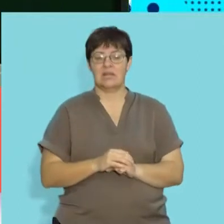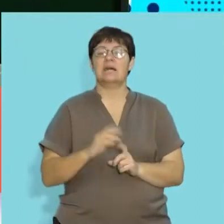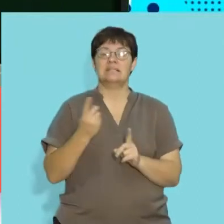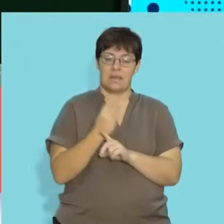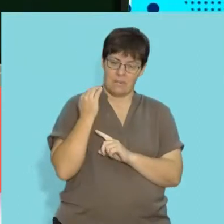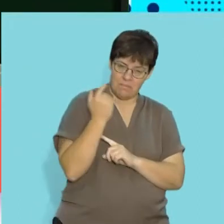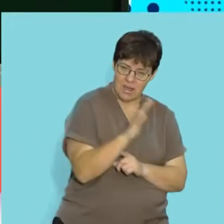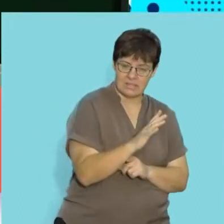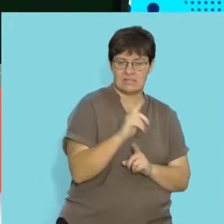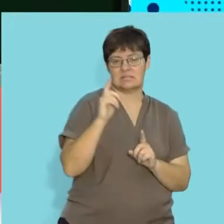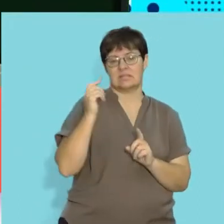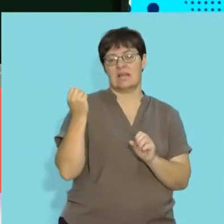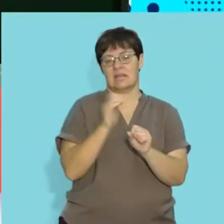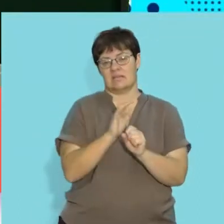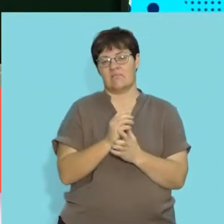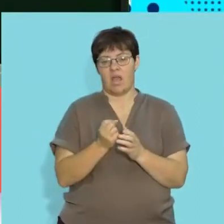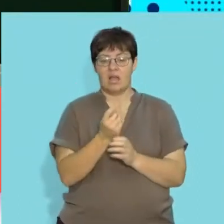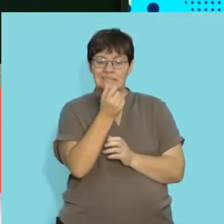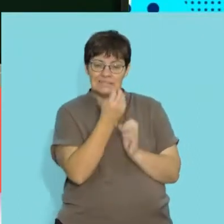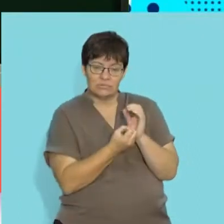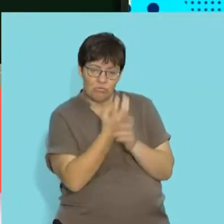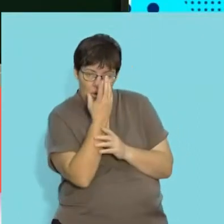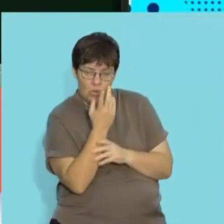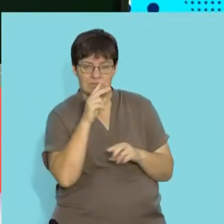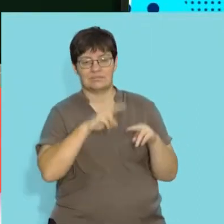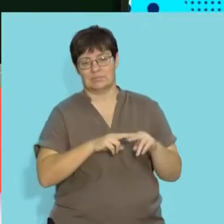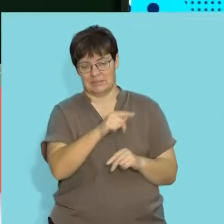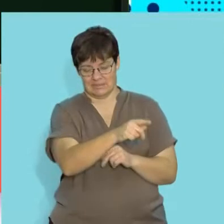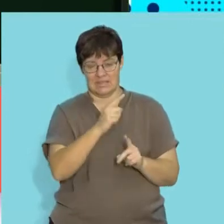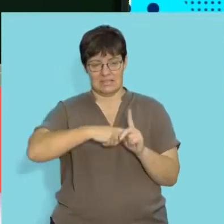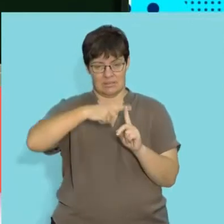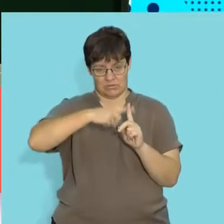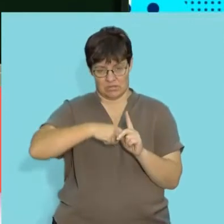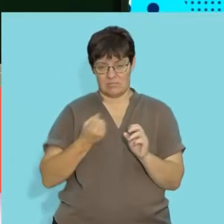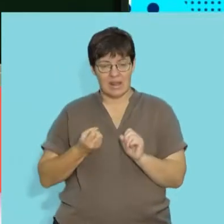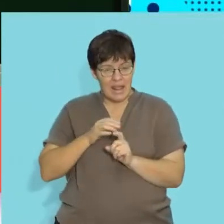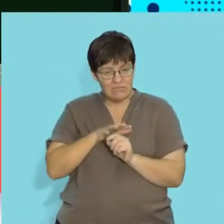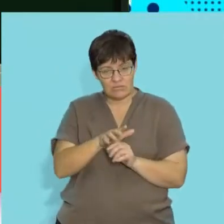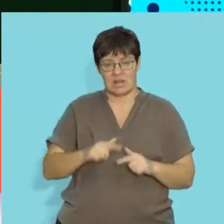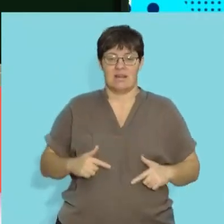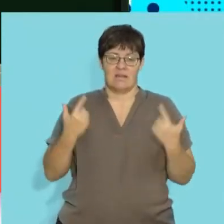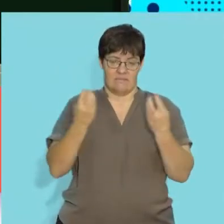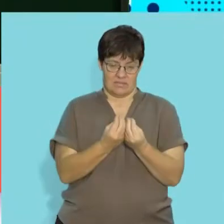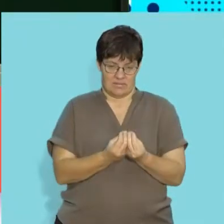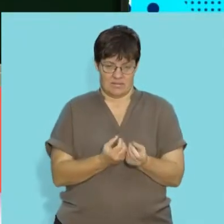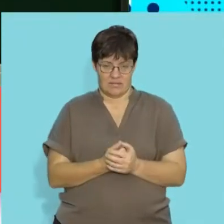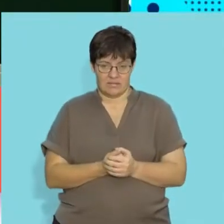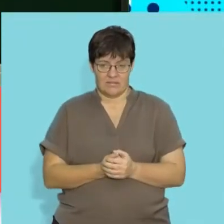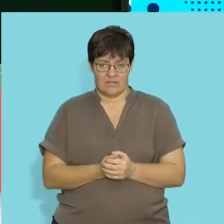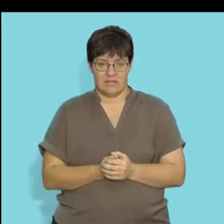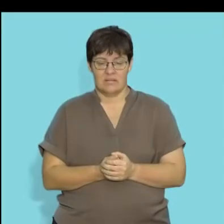Plants also are affected. It also affects the growth of seeds. So temperature plays an important role in influencing living organisms.